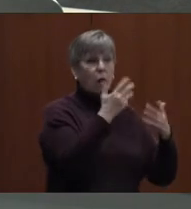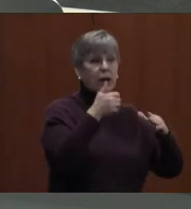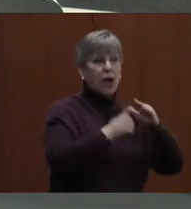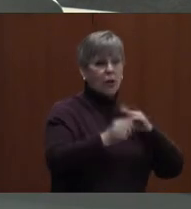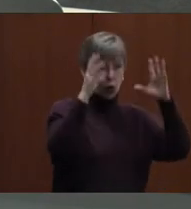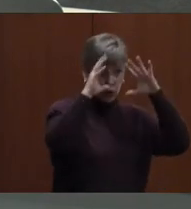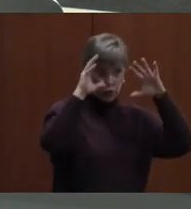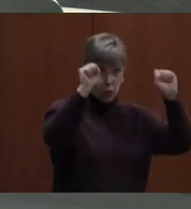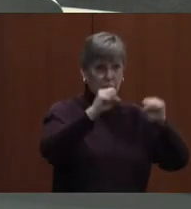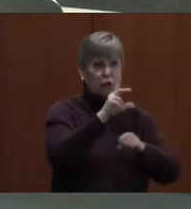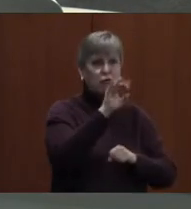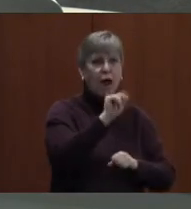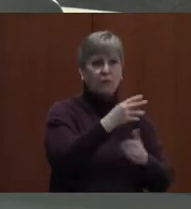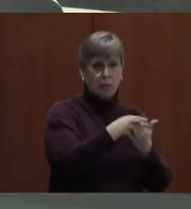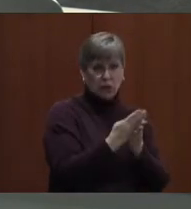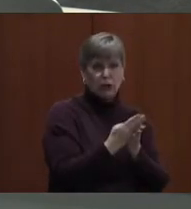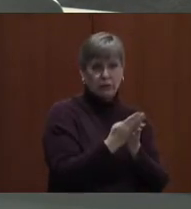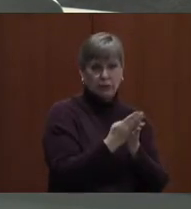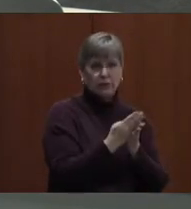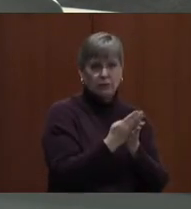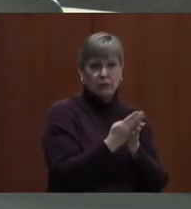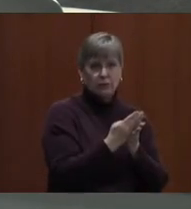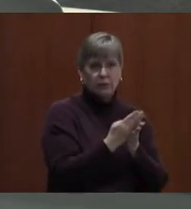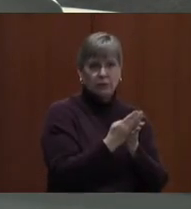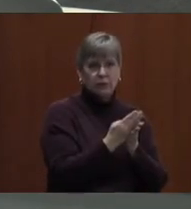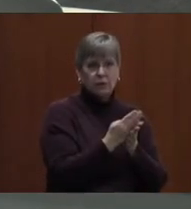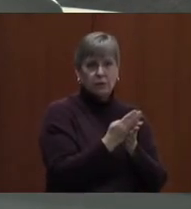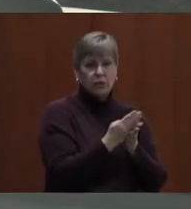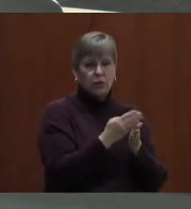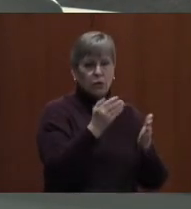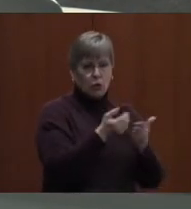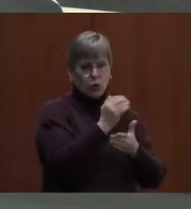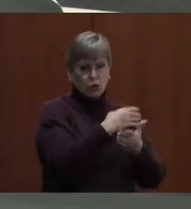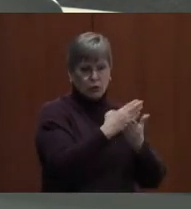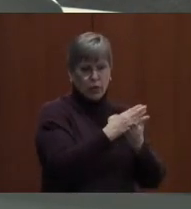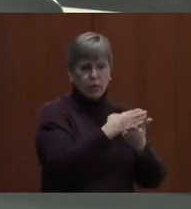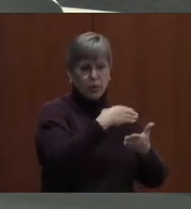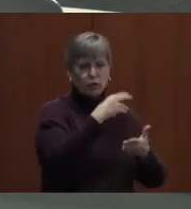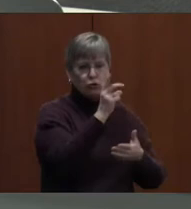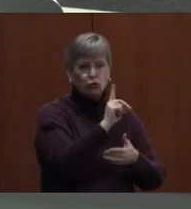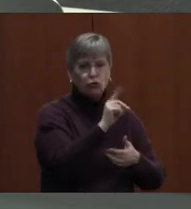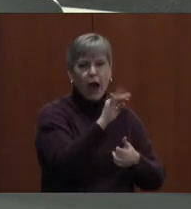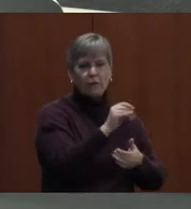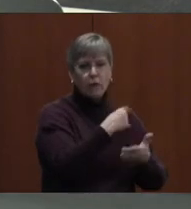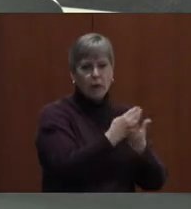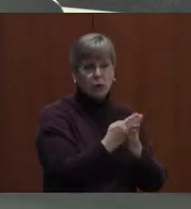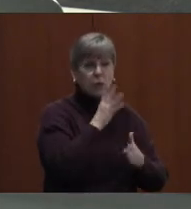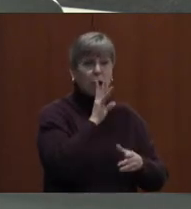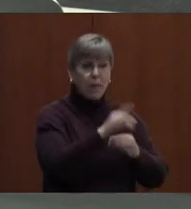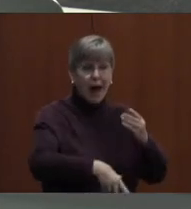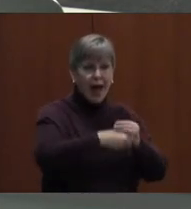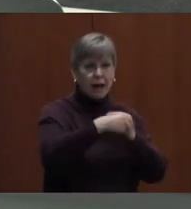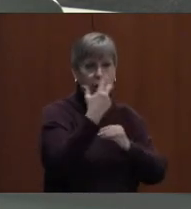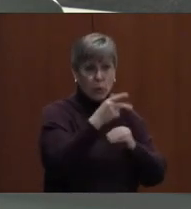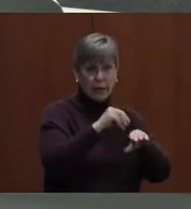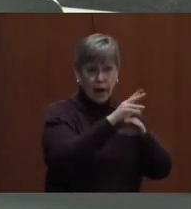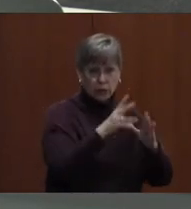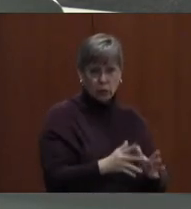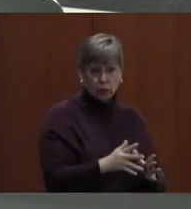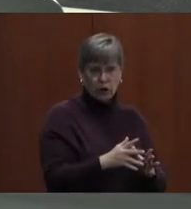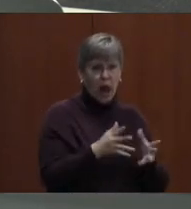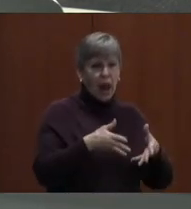superintendent's draft budget, which is your draft budget. We added, we talked about adding three counselors, allowing